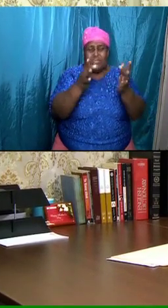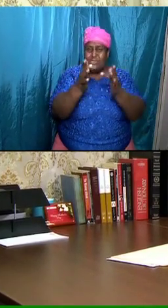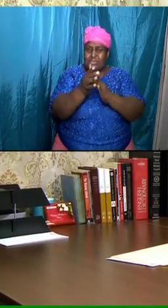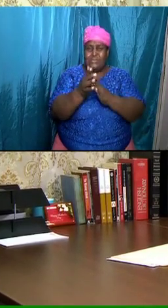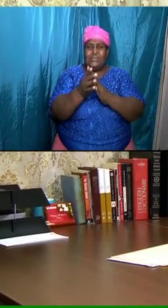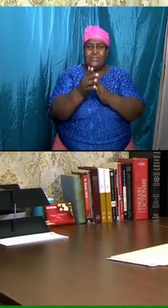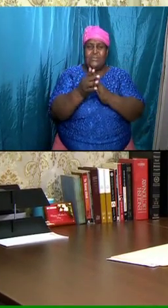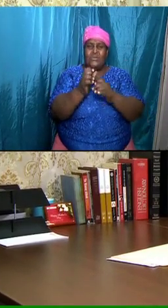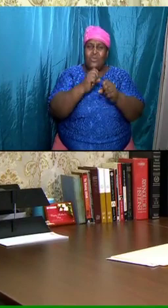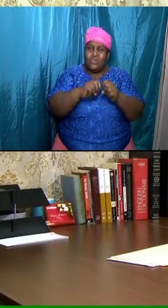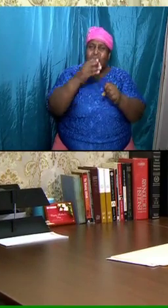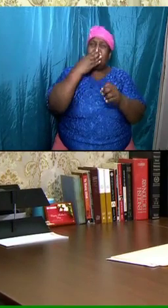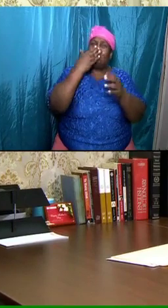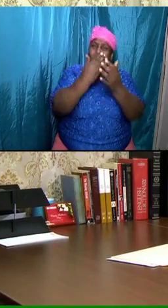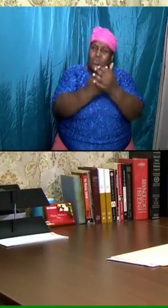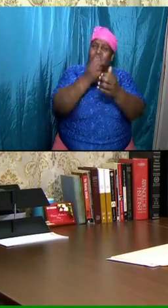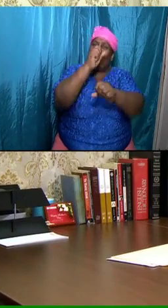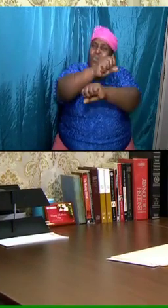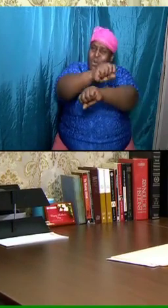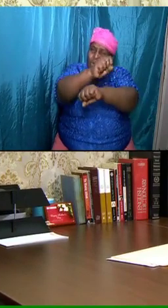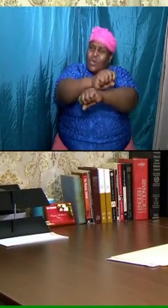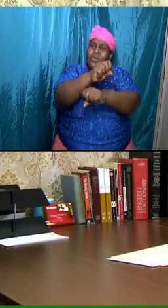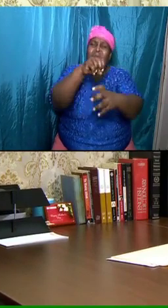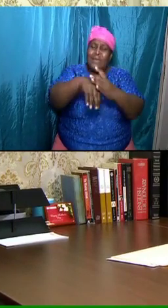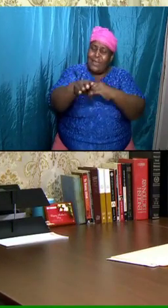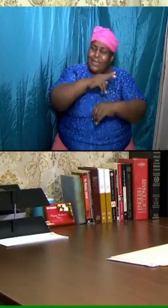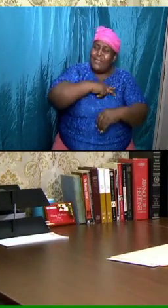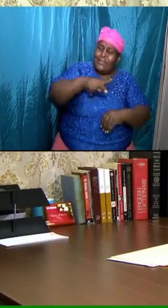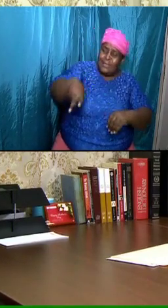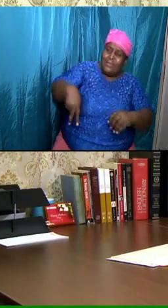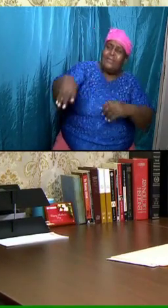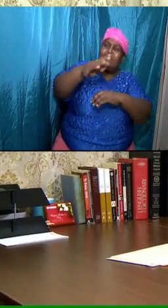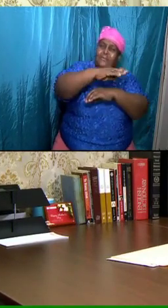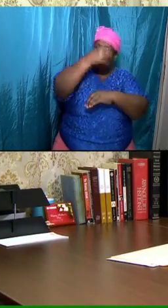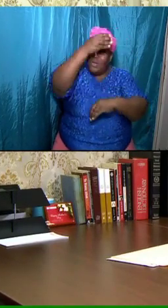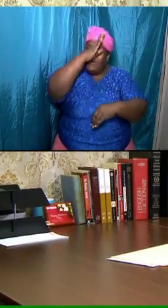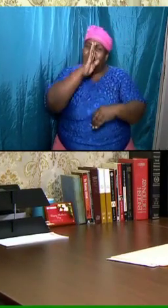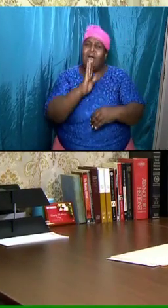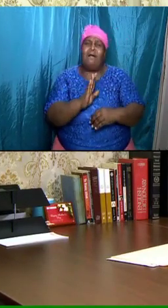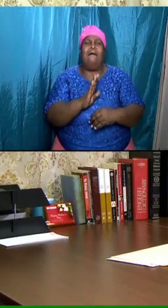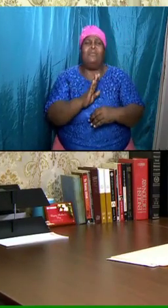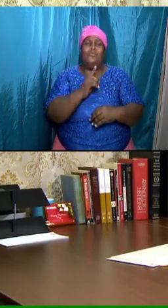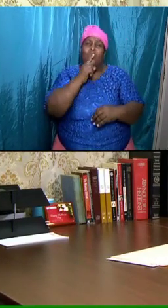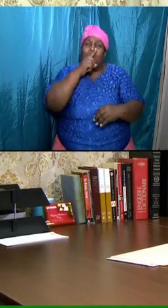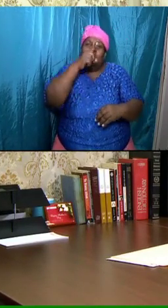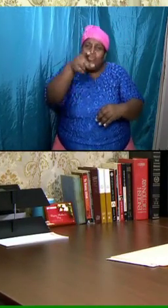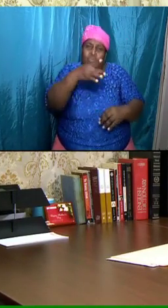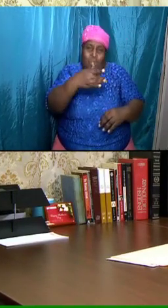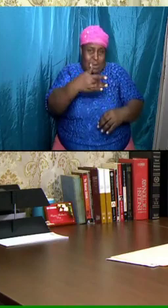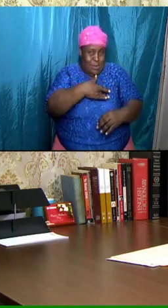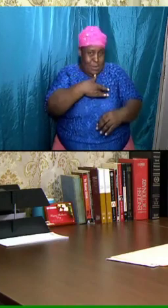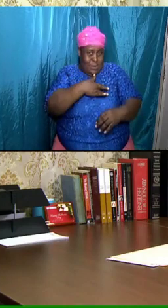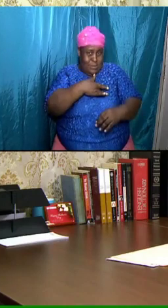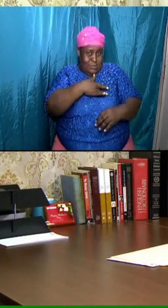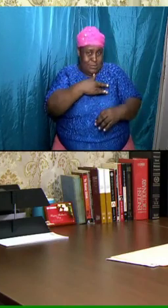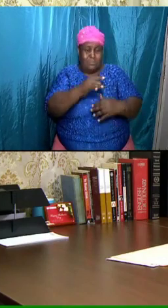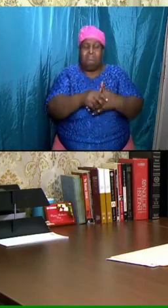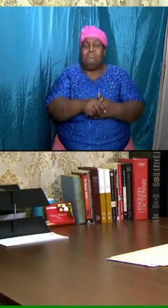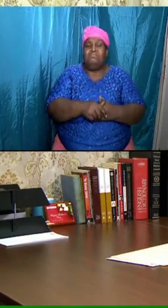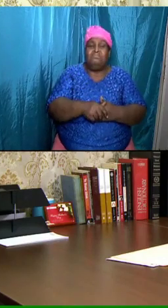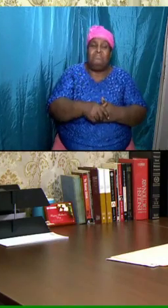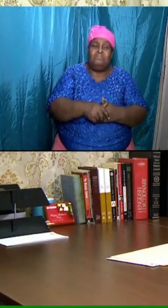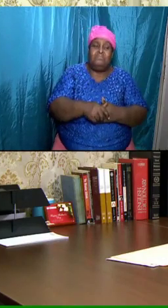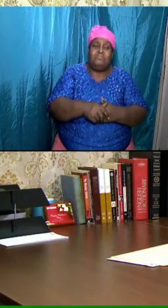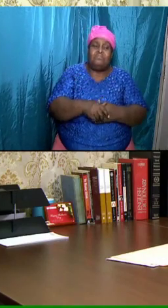what is it that God will look at? What is it that God will examine? Don't forget,